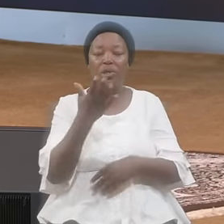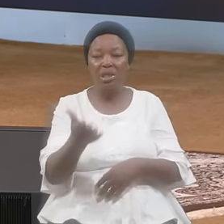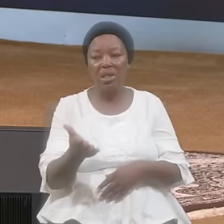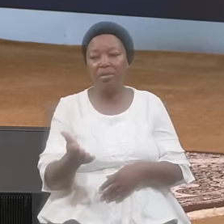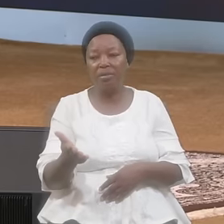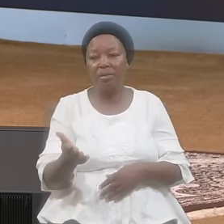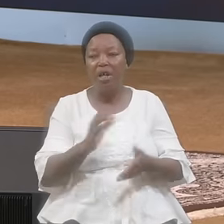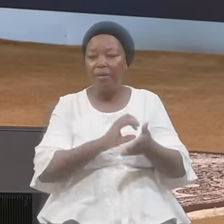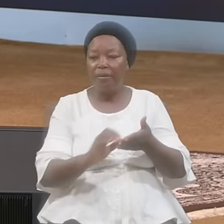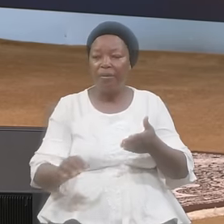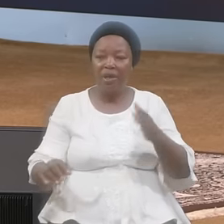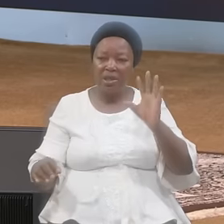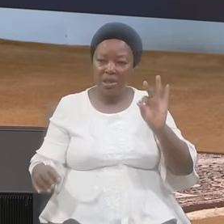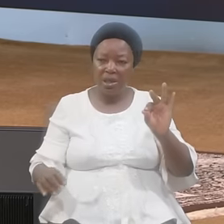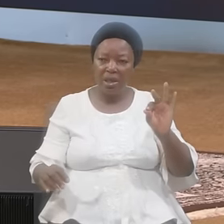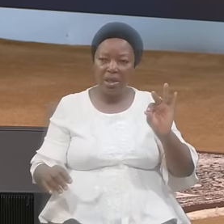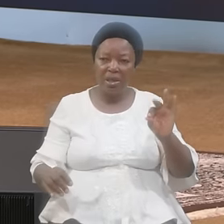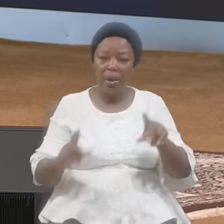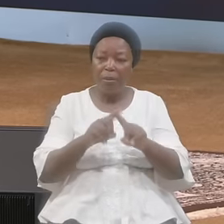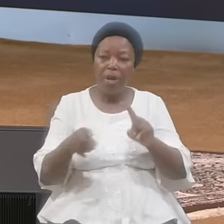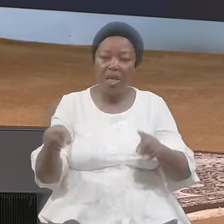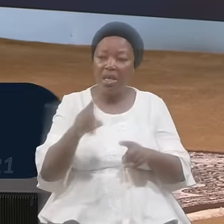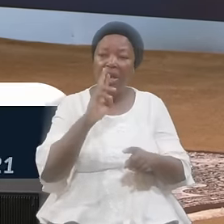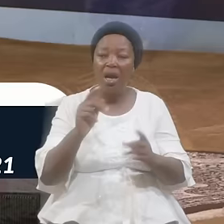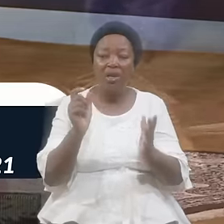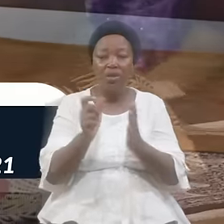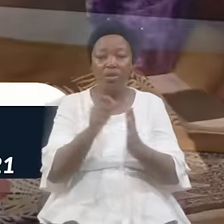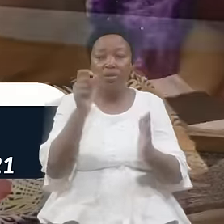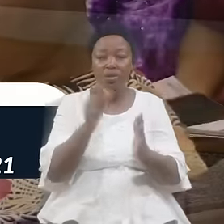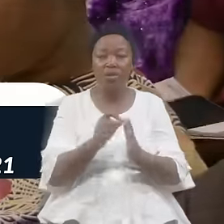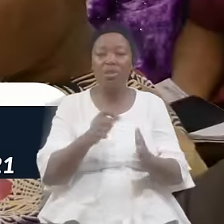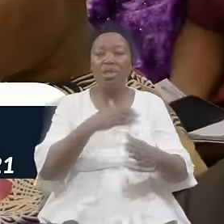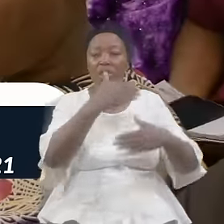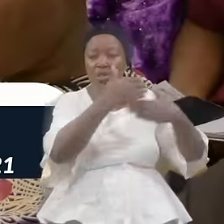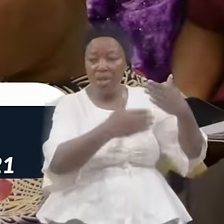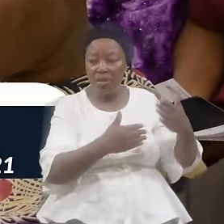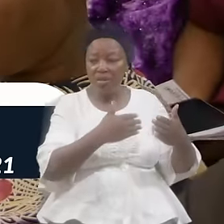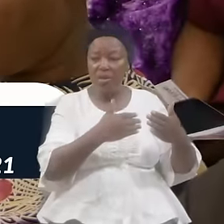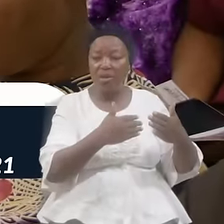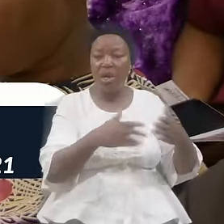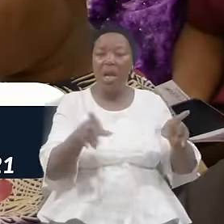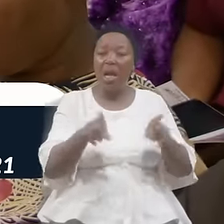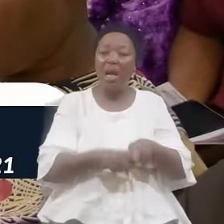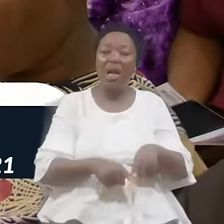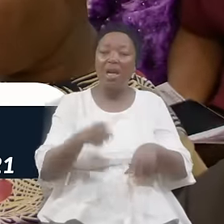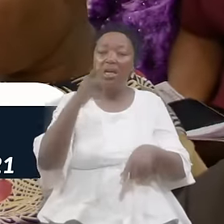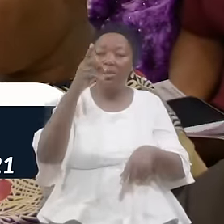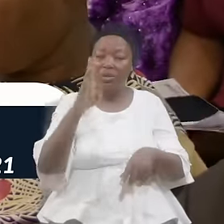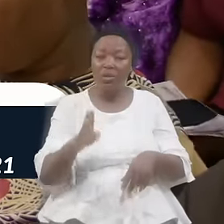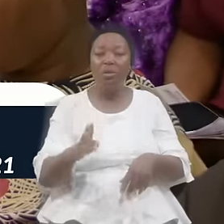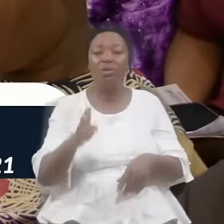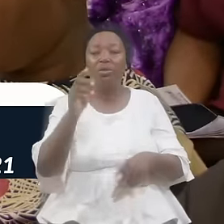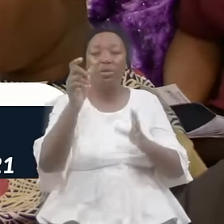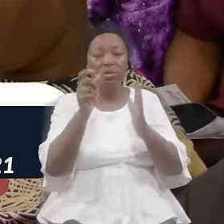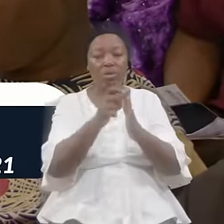Verse Nine But She A Chosen Generation As God Chose